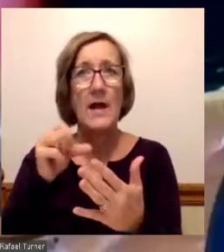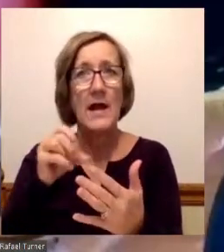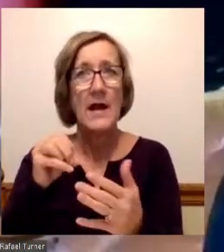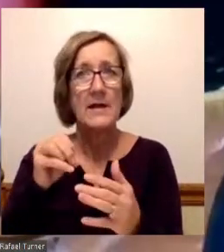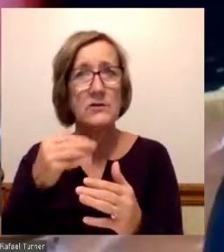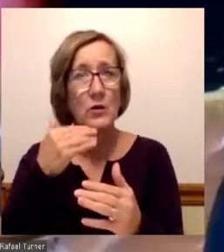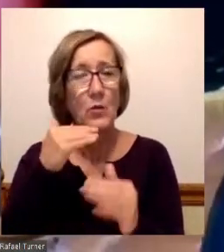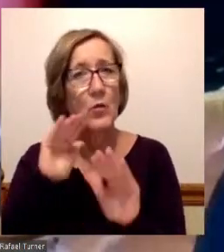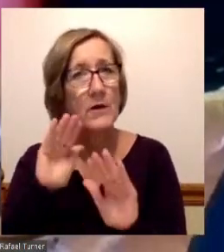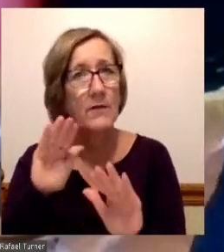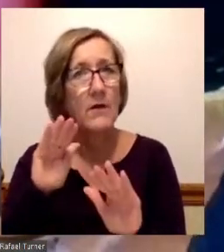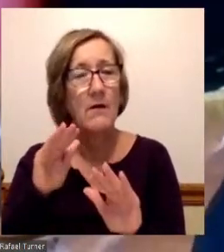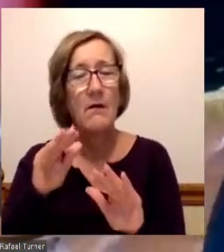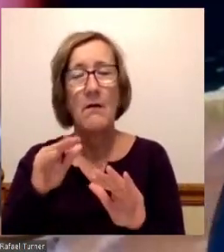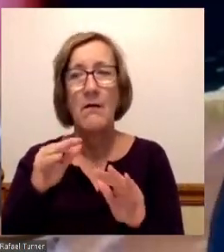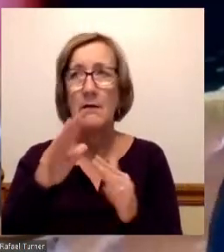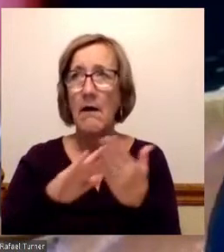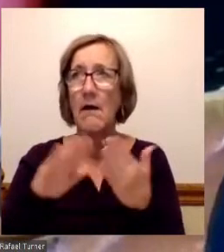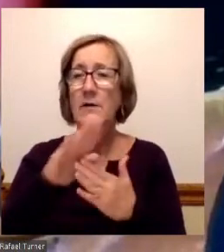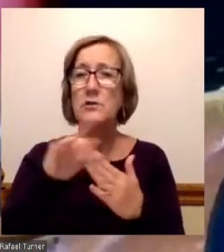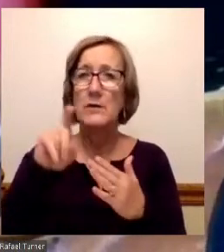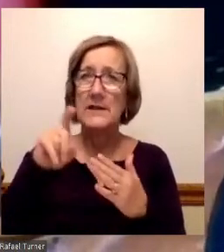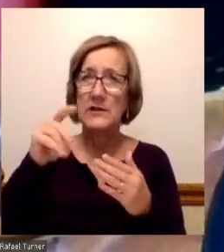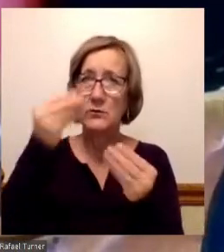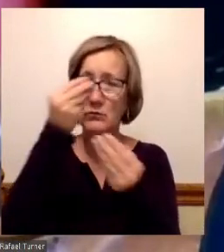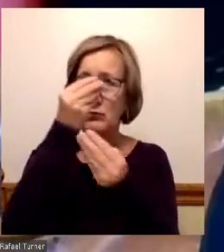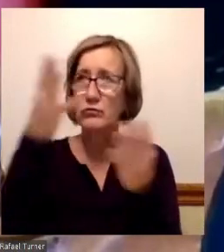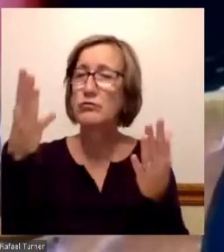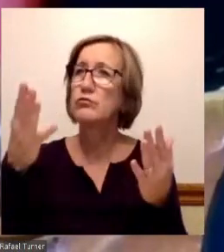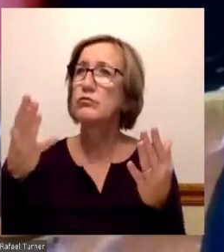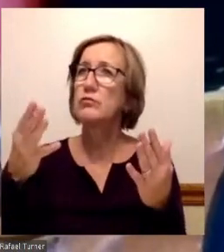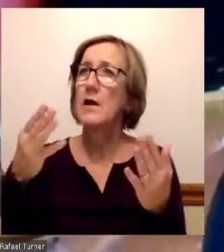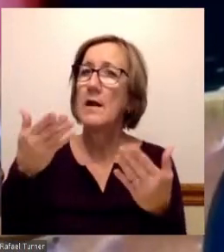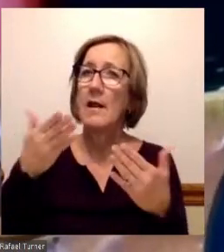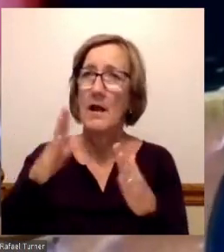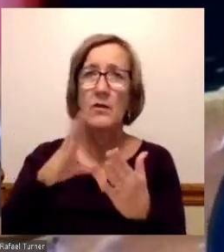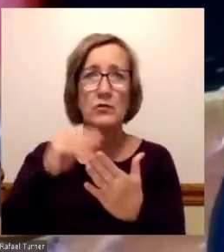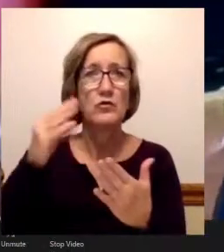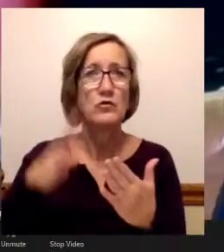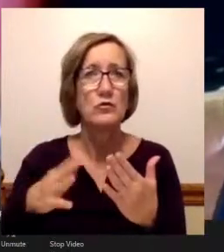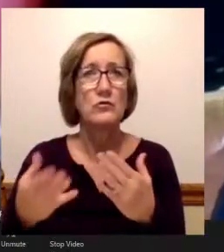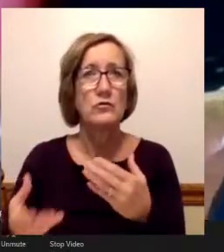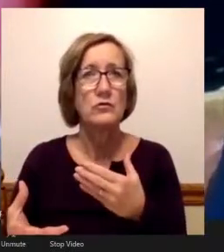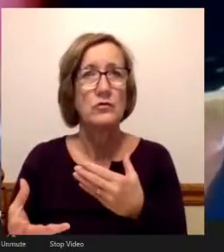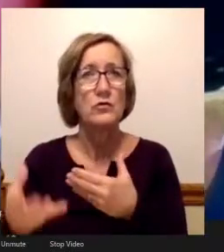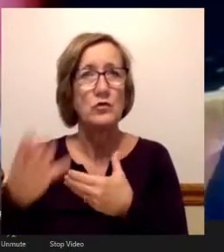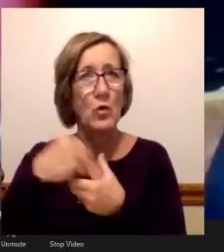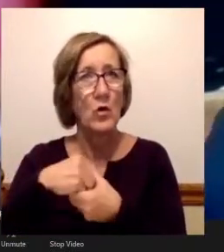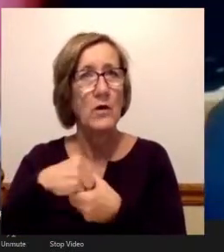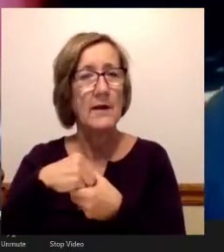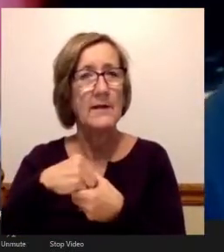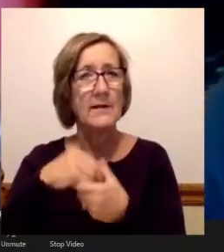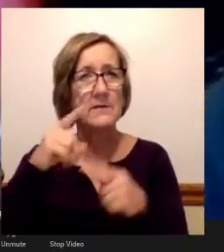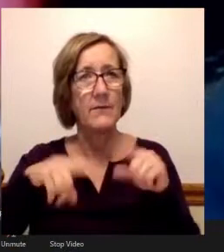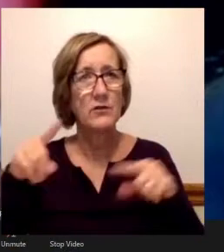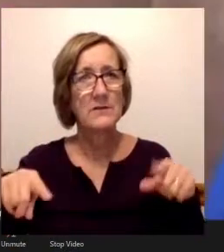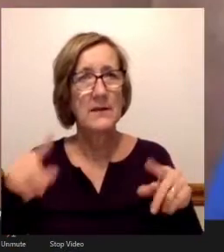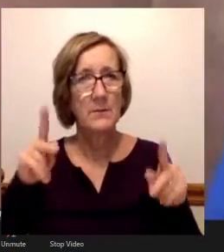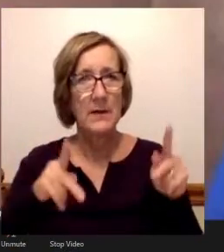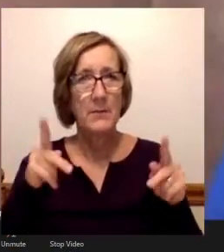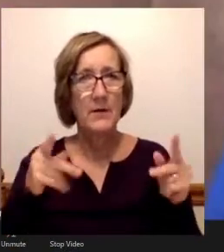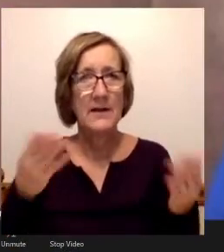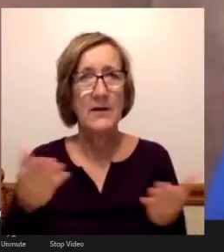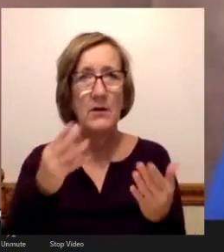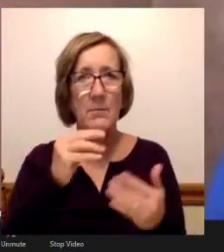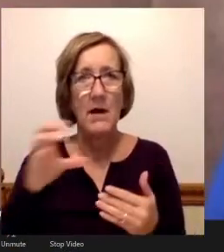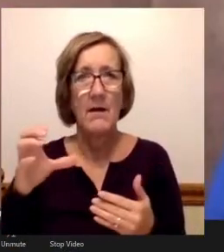to continue to get that word out and encourage more students to join the diverse student body at Mott Community College. Mr. Turner,